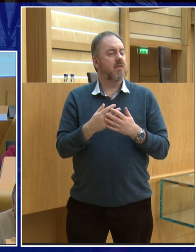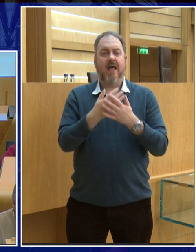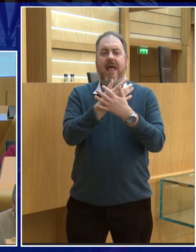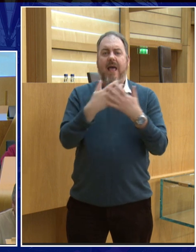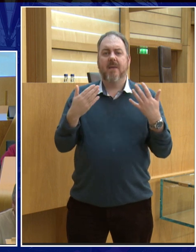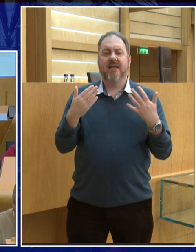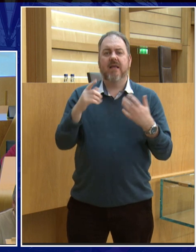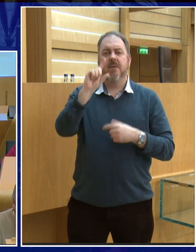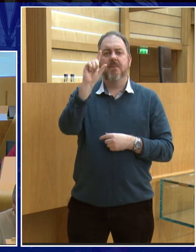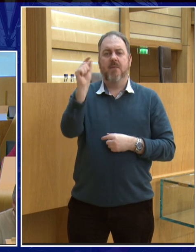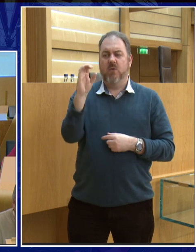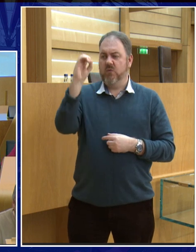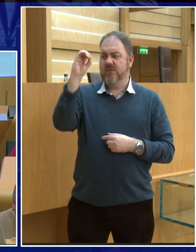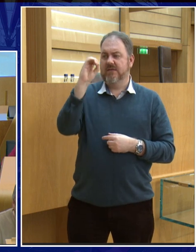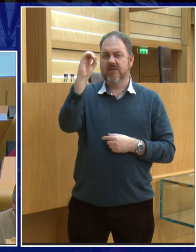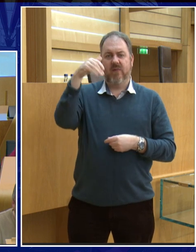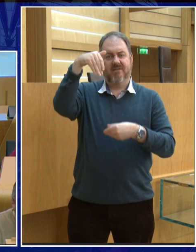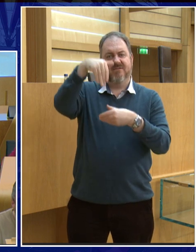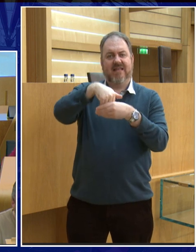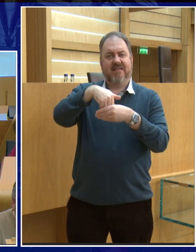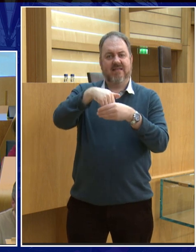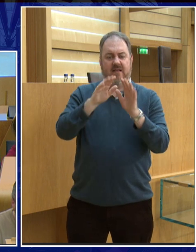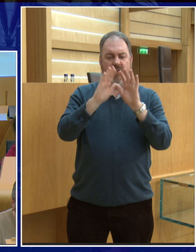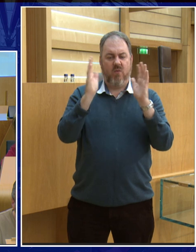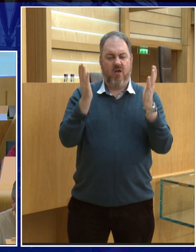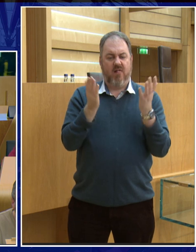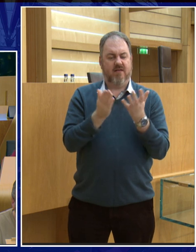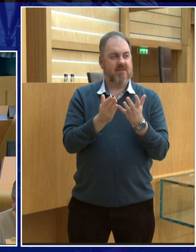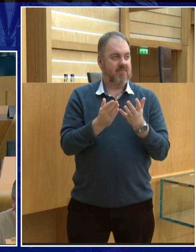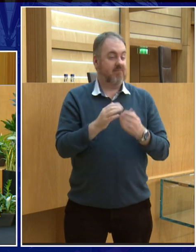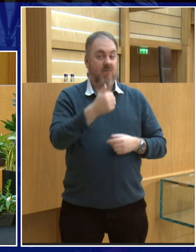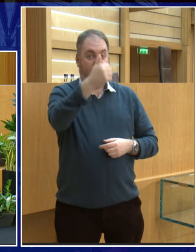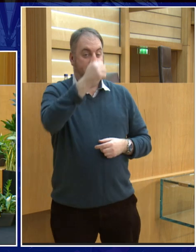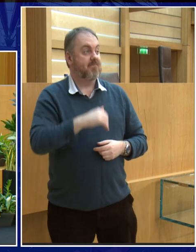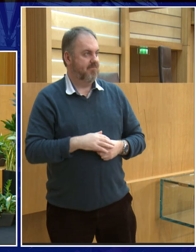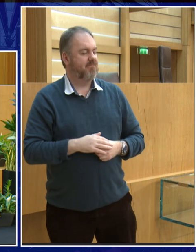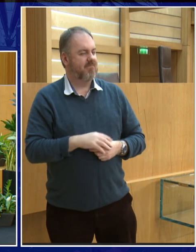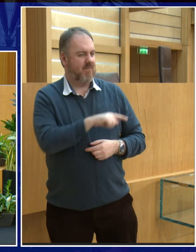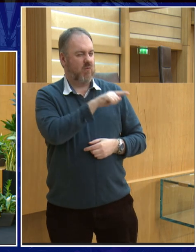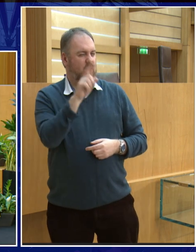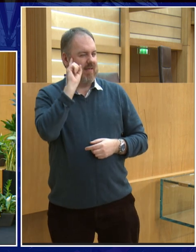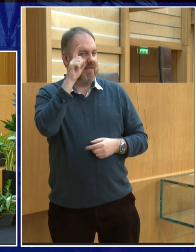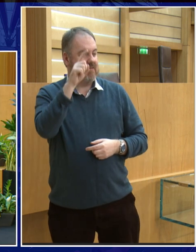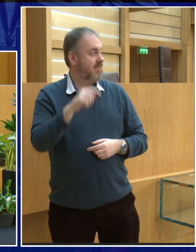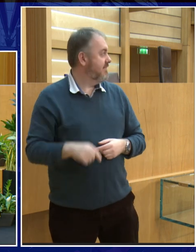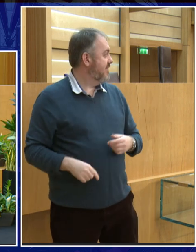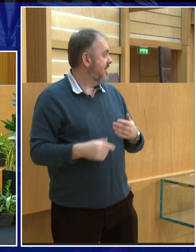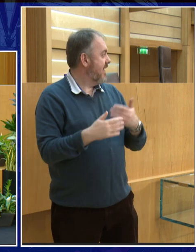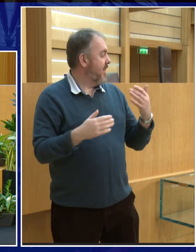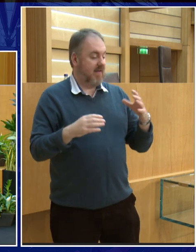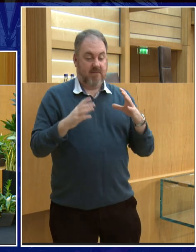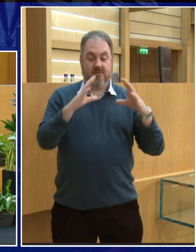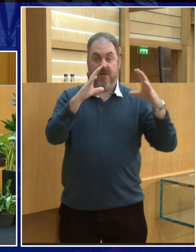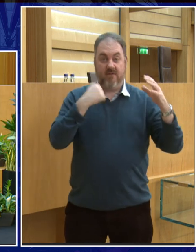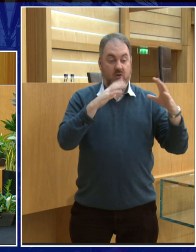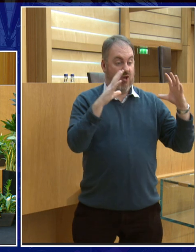fit into the earth? Well actually because I haven't done the calculation but let's have a look I want you to guess so this is the earth and this is about the size of the moon how many do you reckon you'd get in